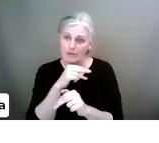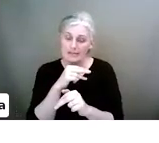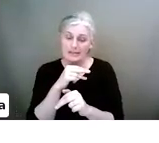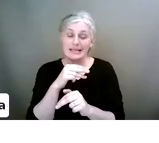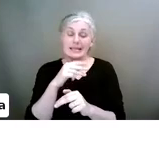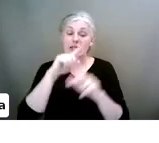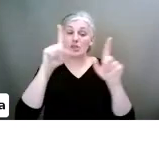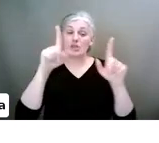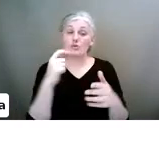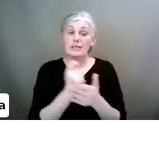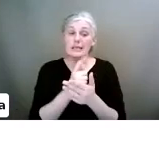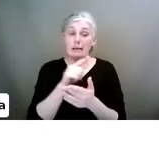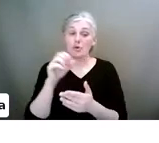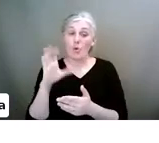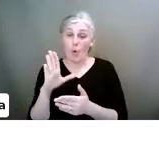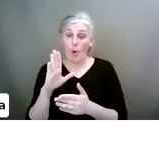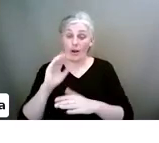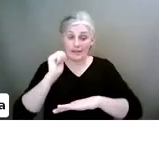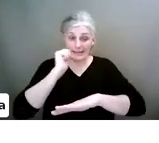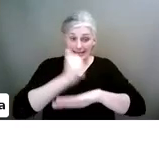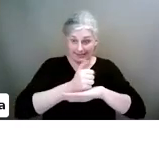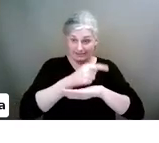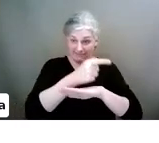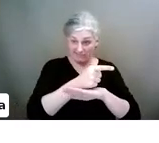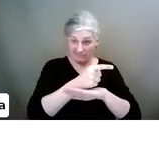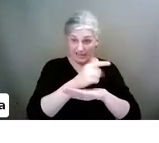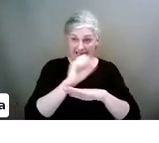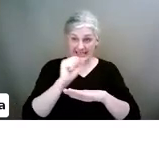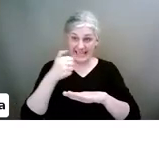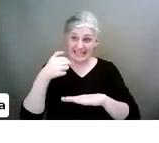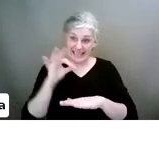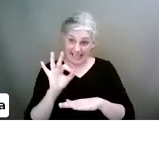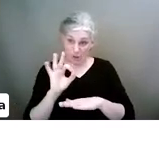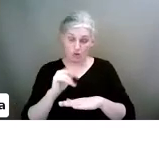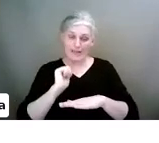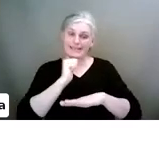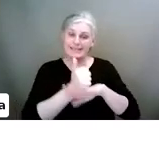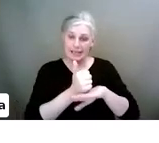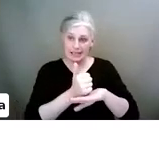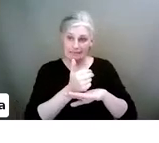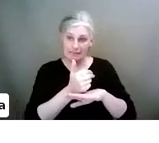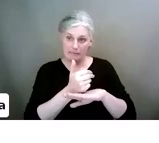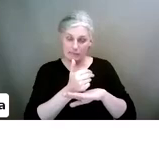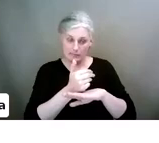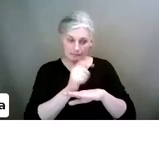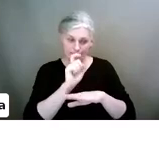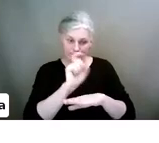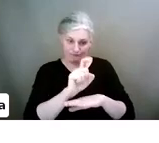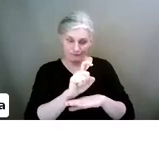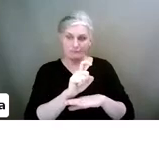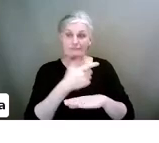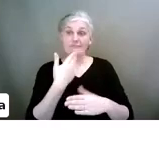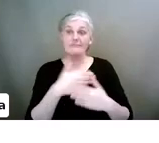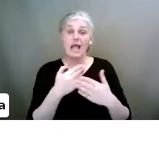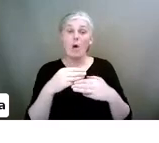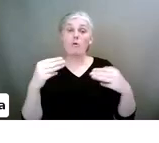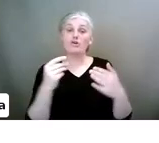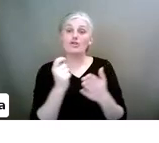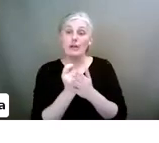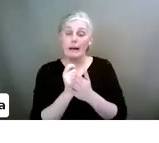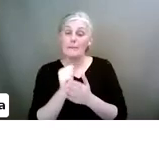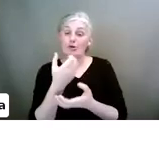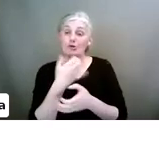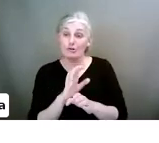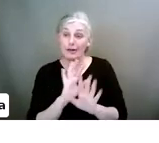are in these settings and you can set them up to manage. The amount of time that your child is